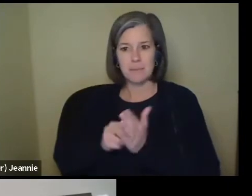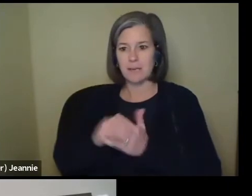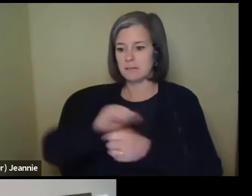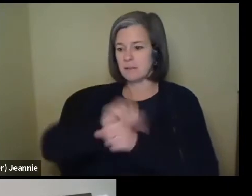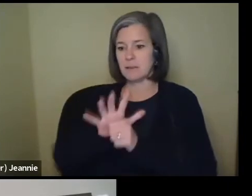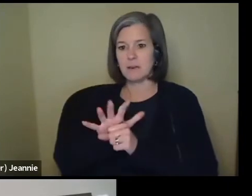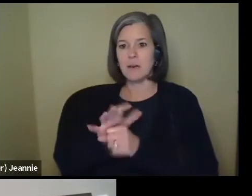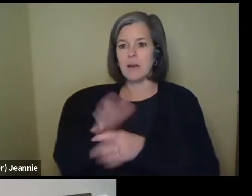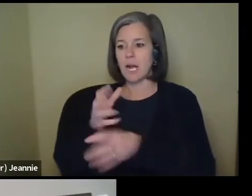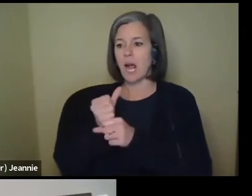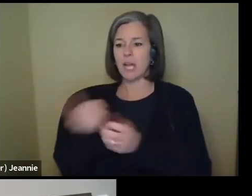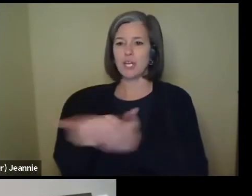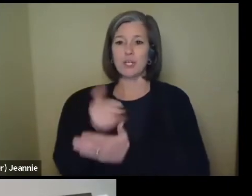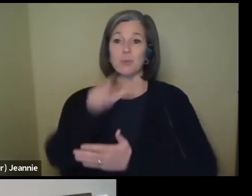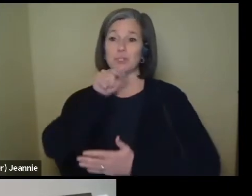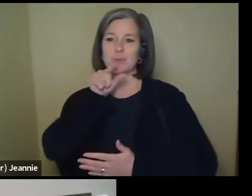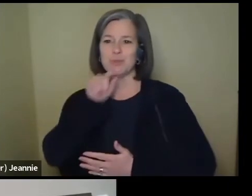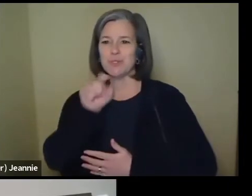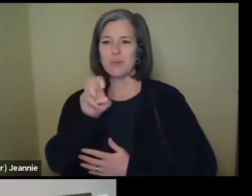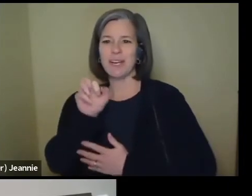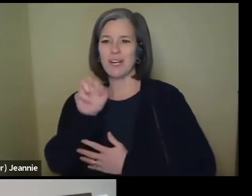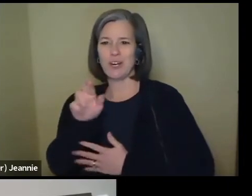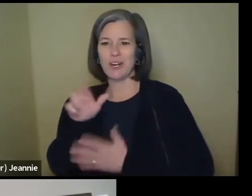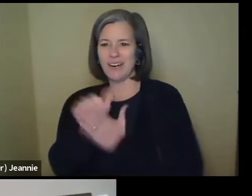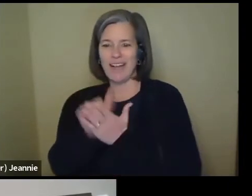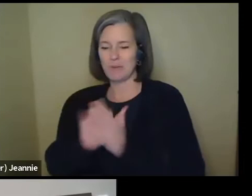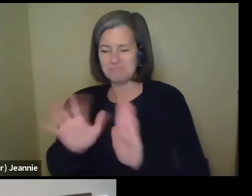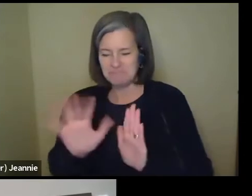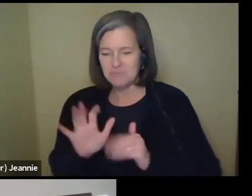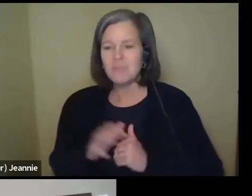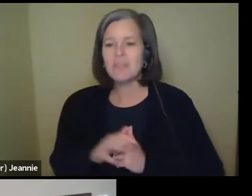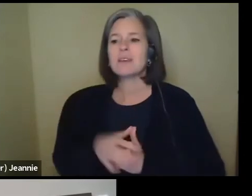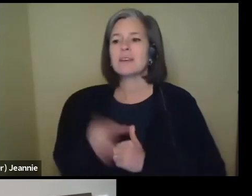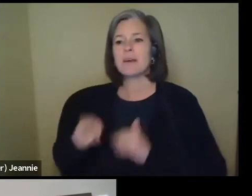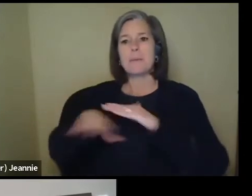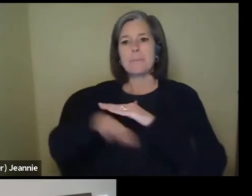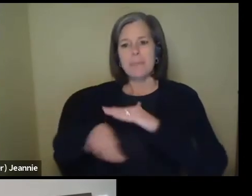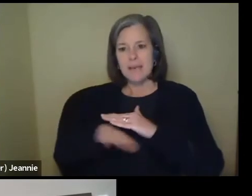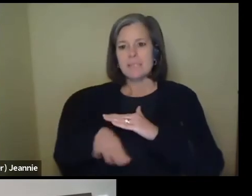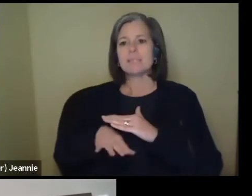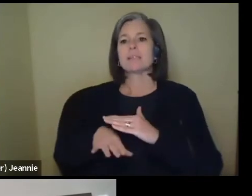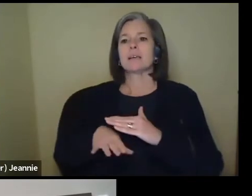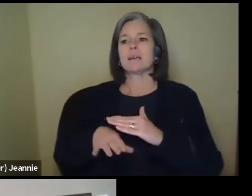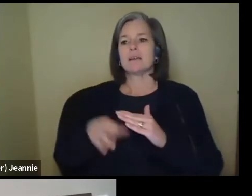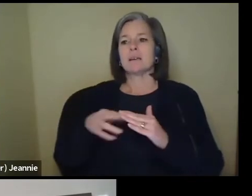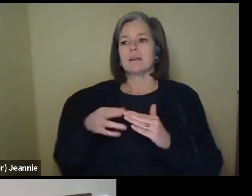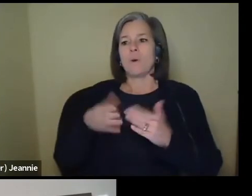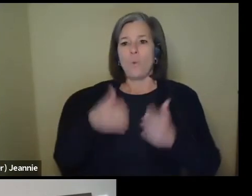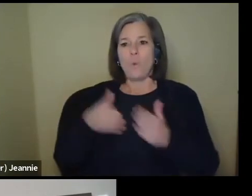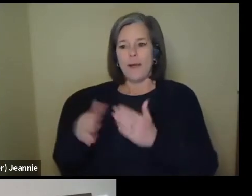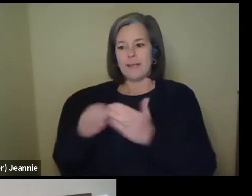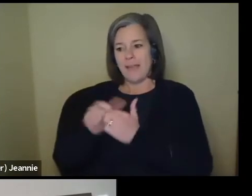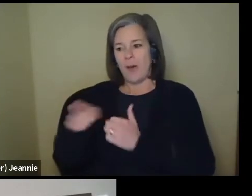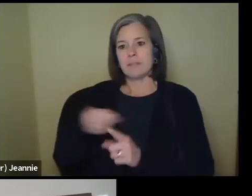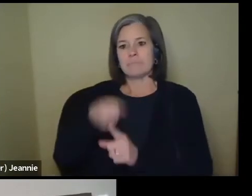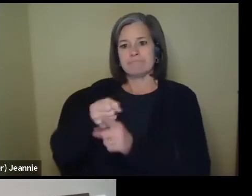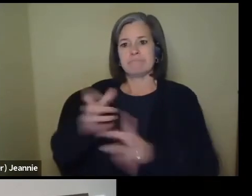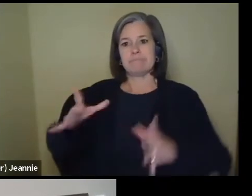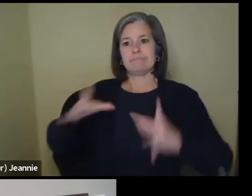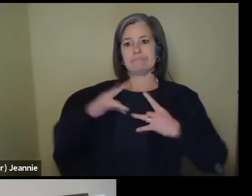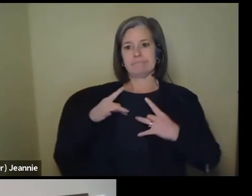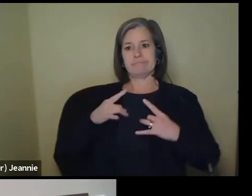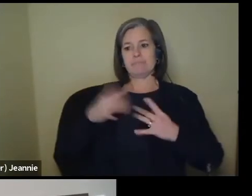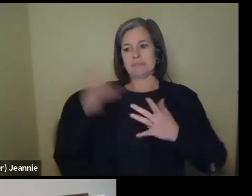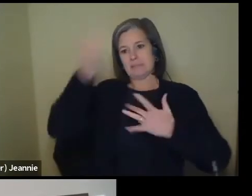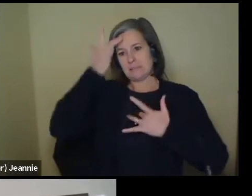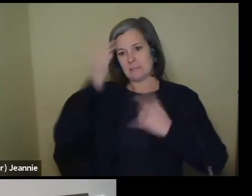account, right? The particles are the same size as ever. The basic mechanics of how infection happens are the same. But we need to